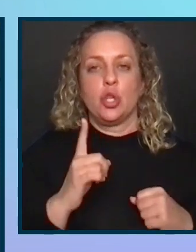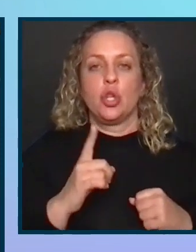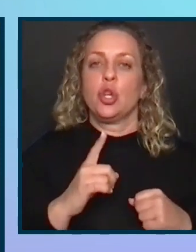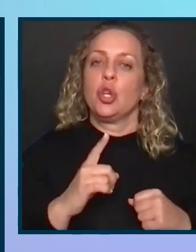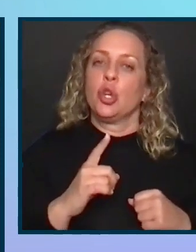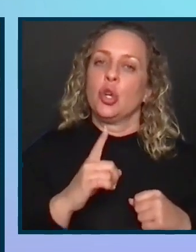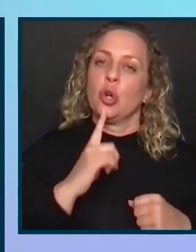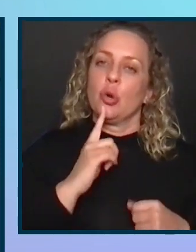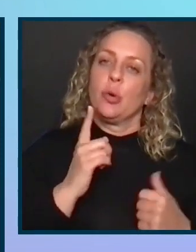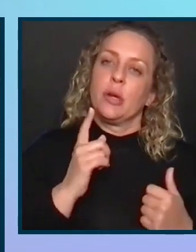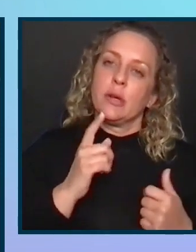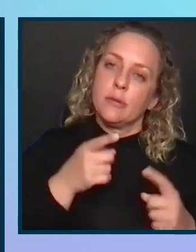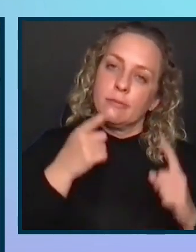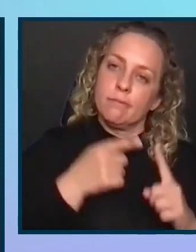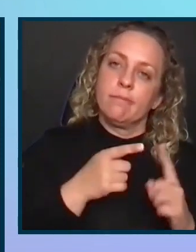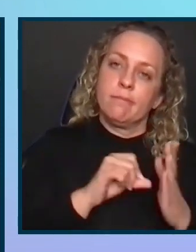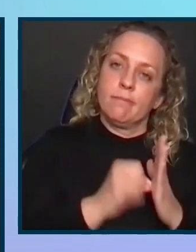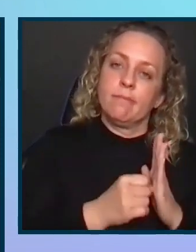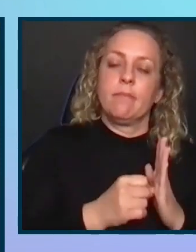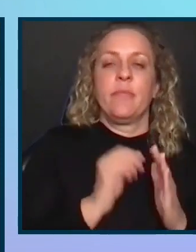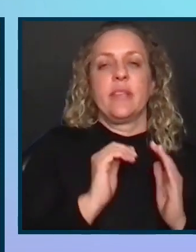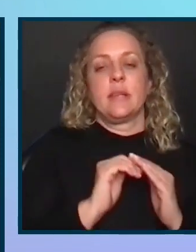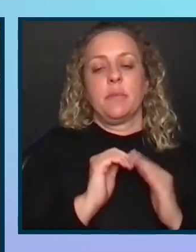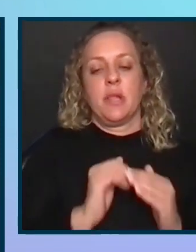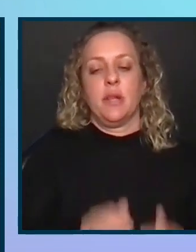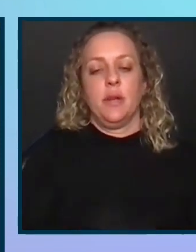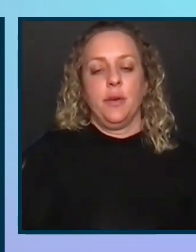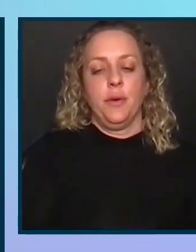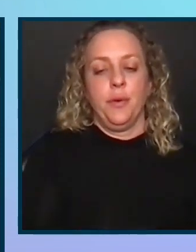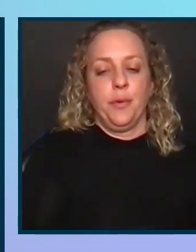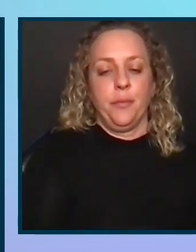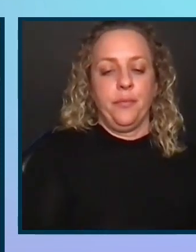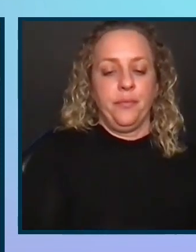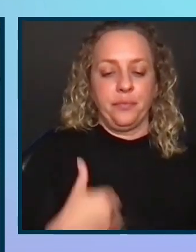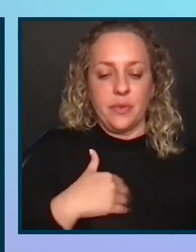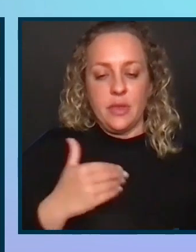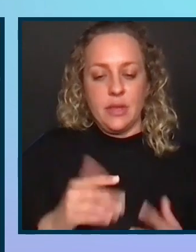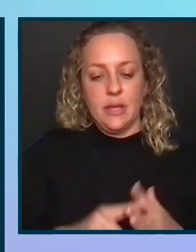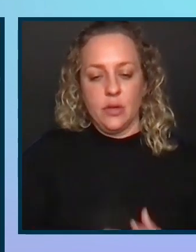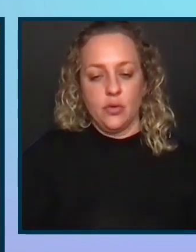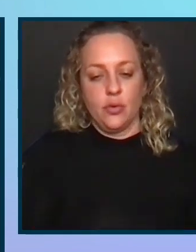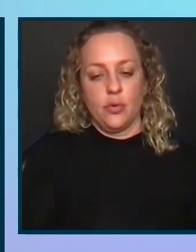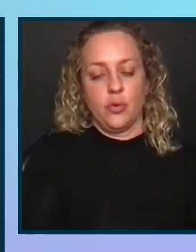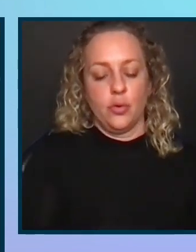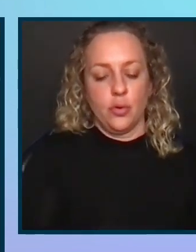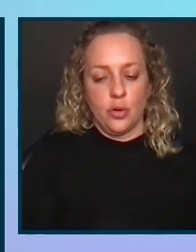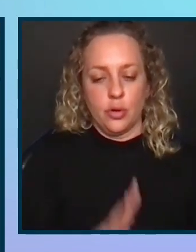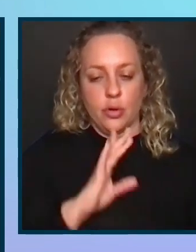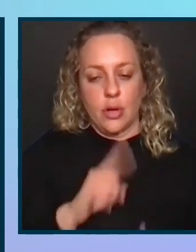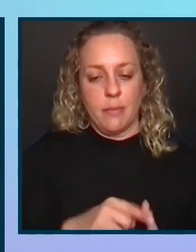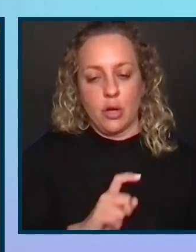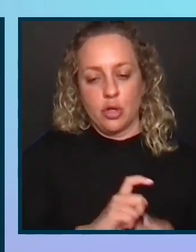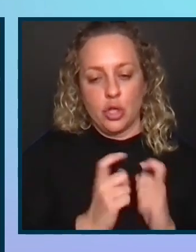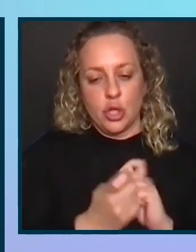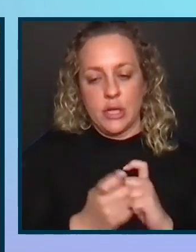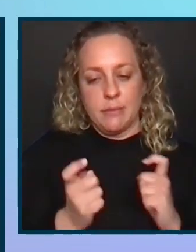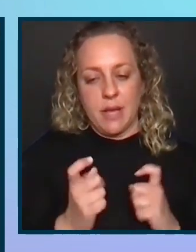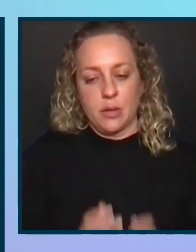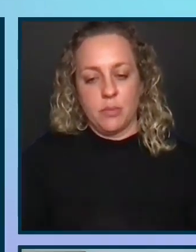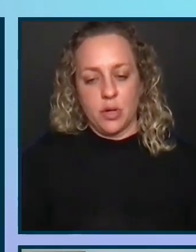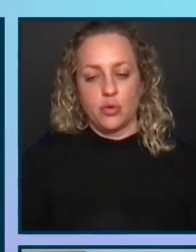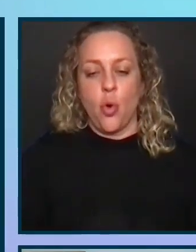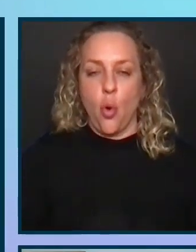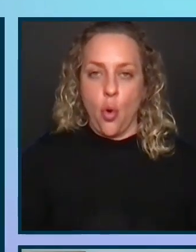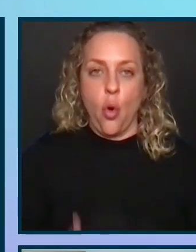that, especially when talking about accessibility. So let's get started and talk about change management. So